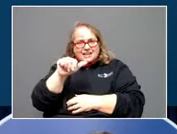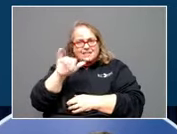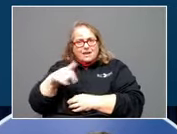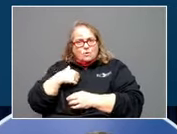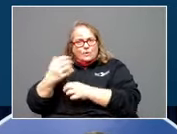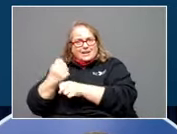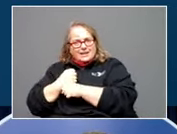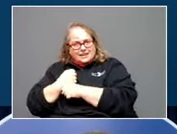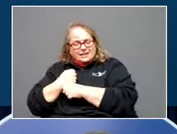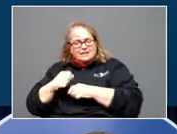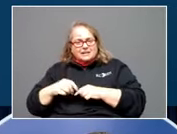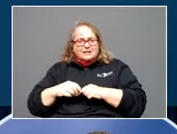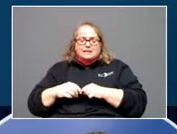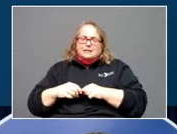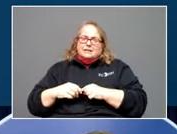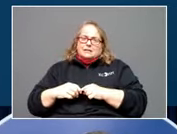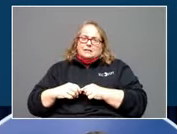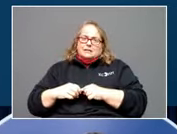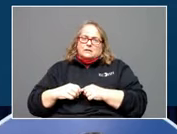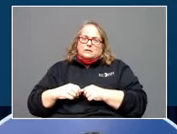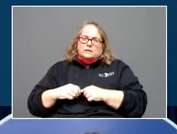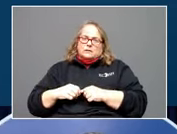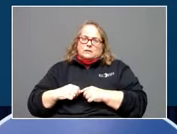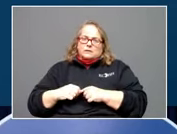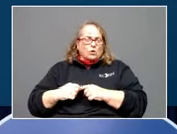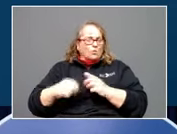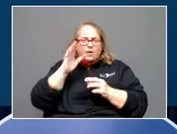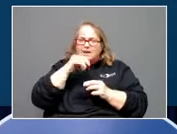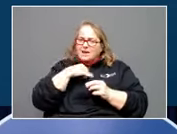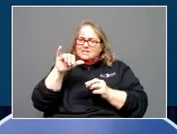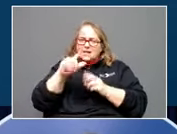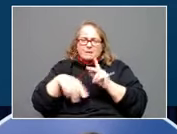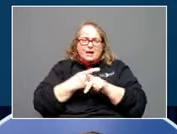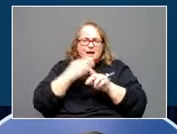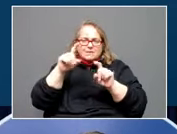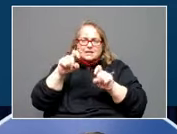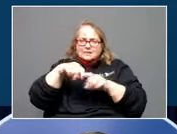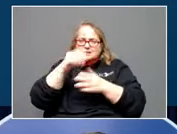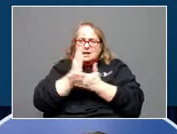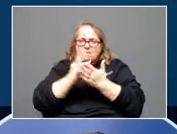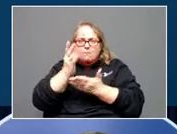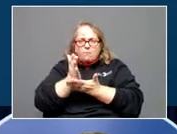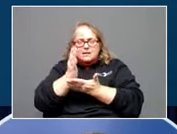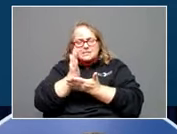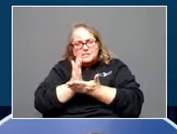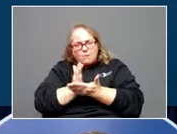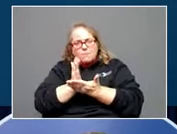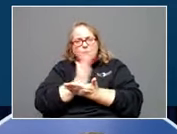Certainly, we're not going to have the same amount of testing in some parts of Kentucky. And we just don't know exactly